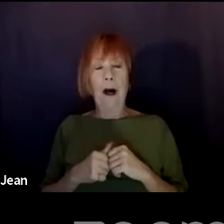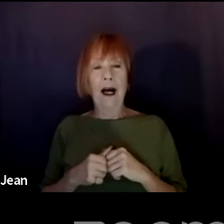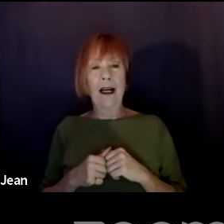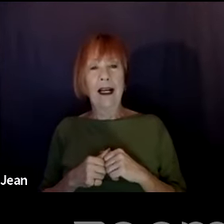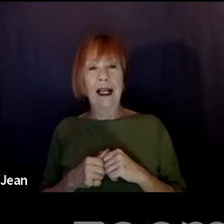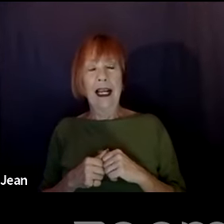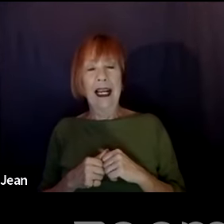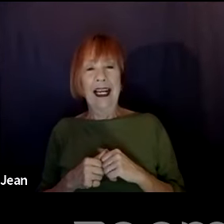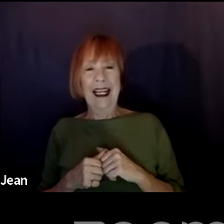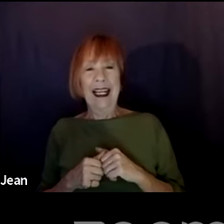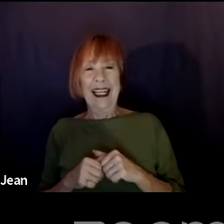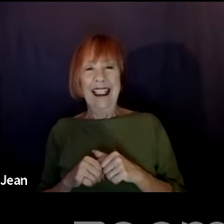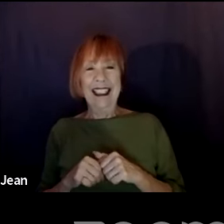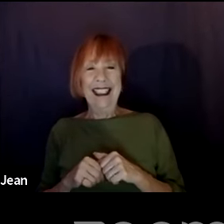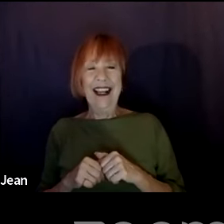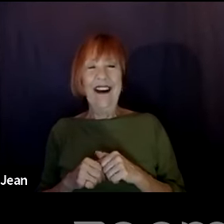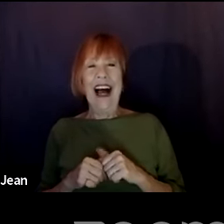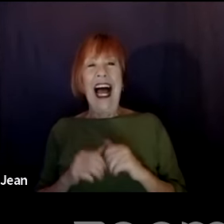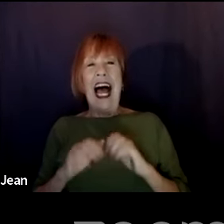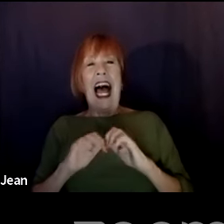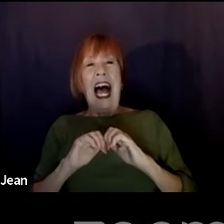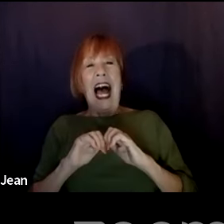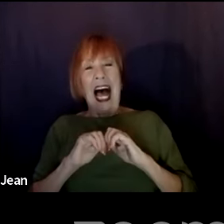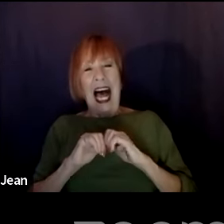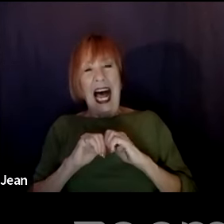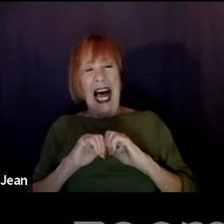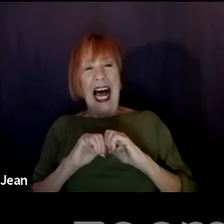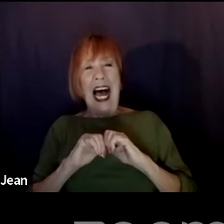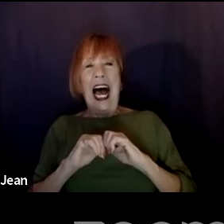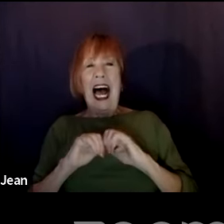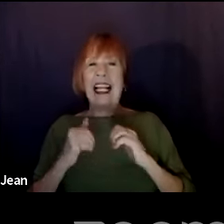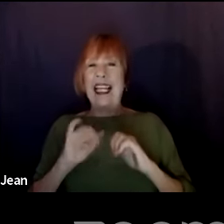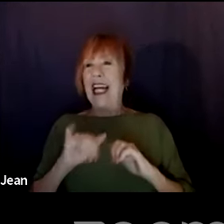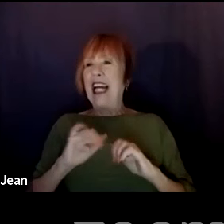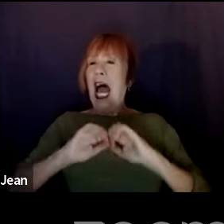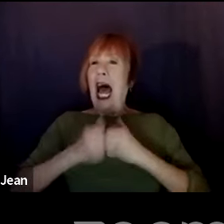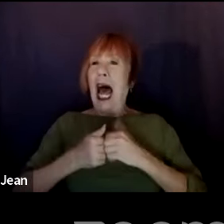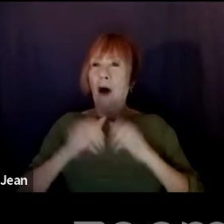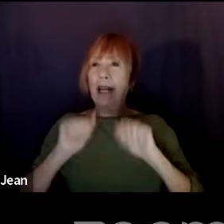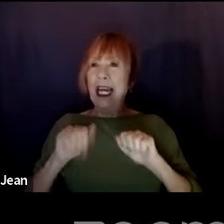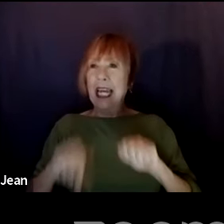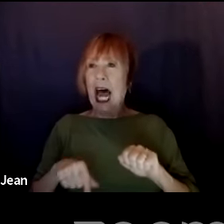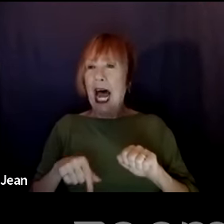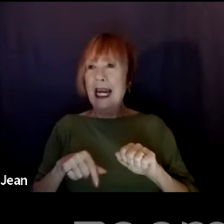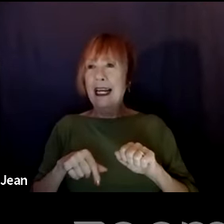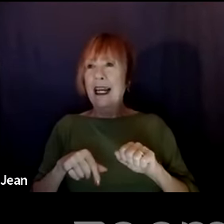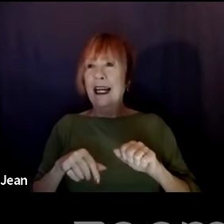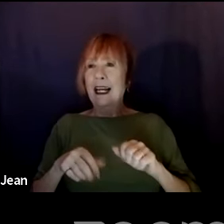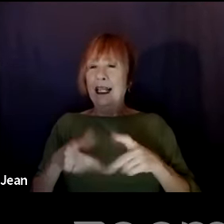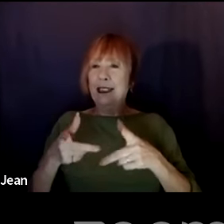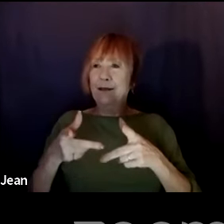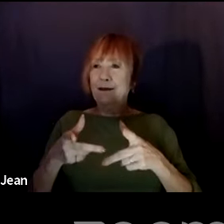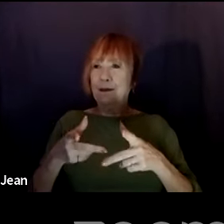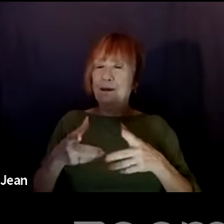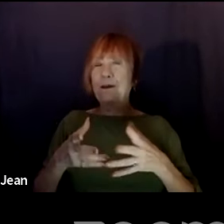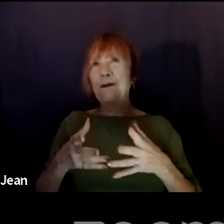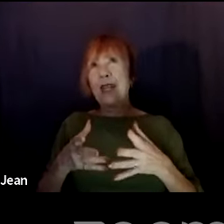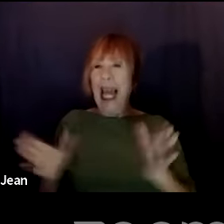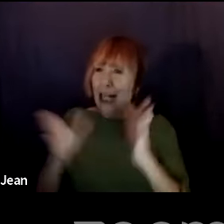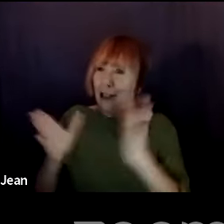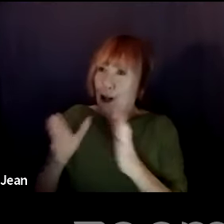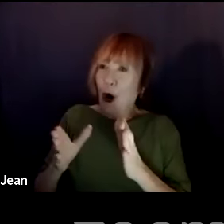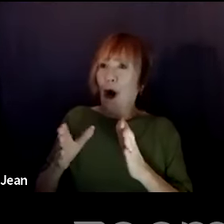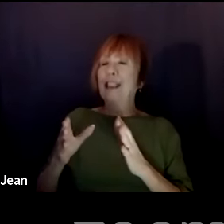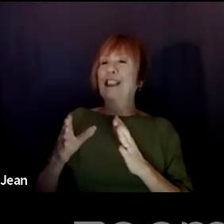I want the camera's eye to be, rather than just saying, like, angle on, watch. Yeah. I have, I